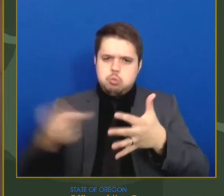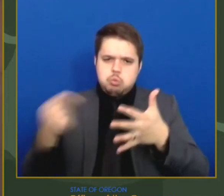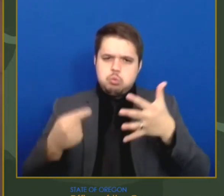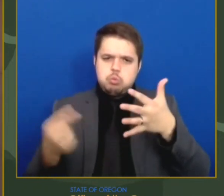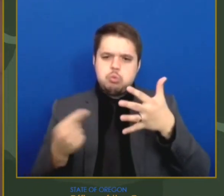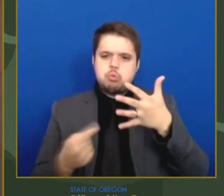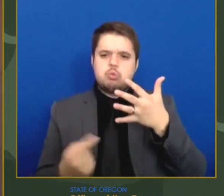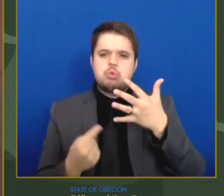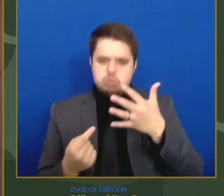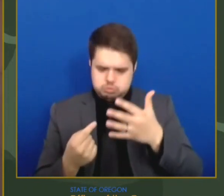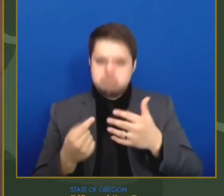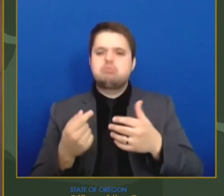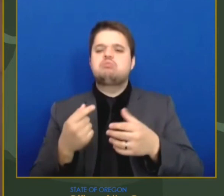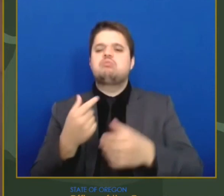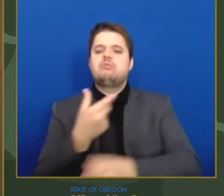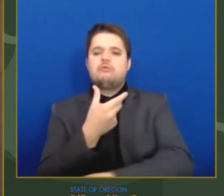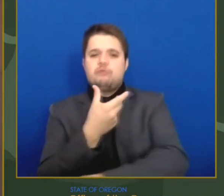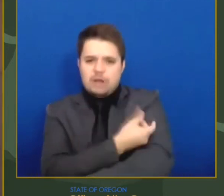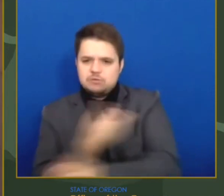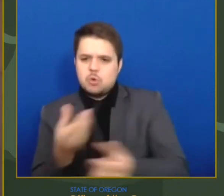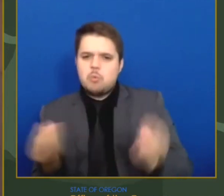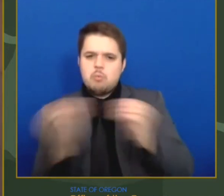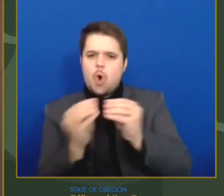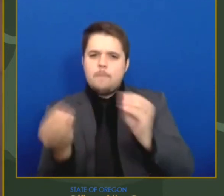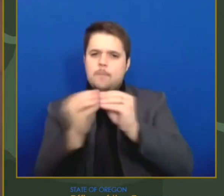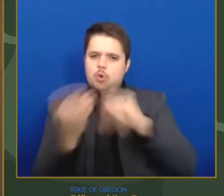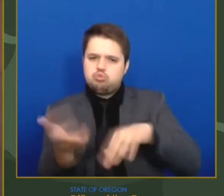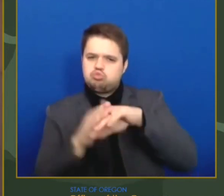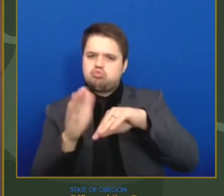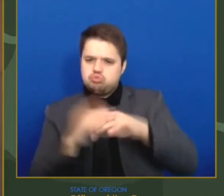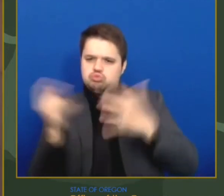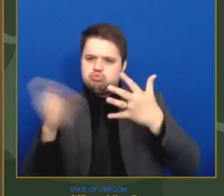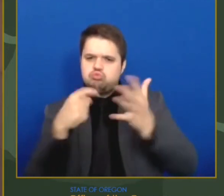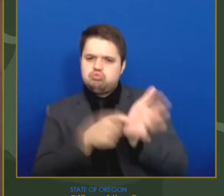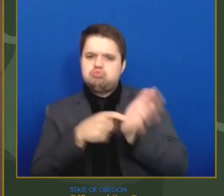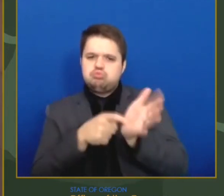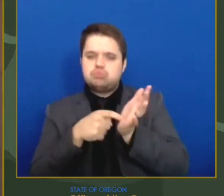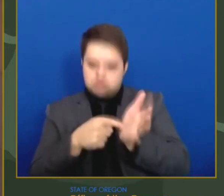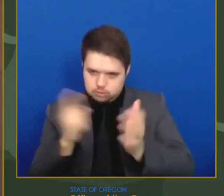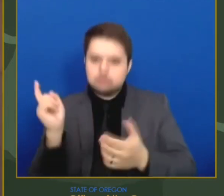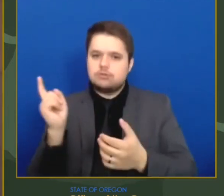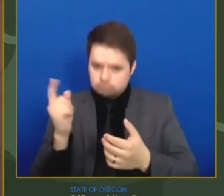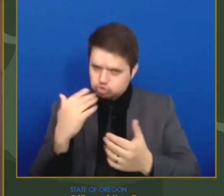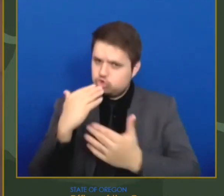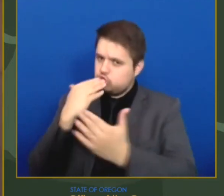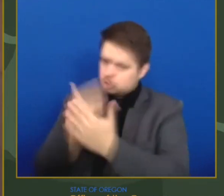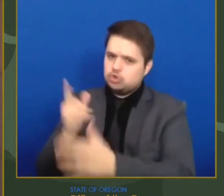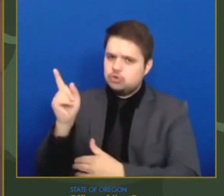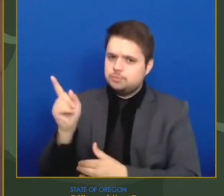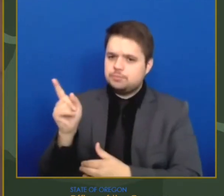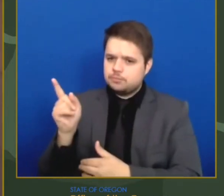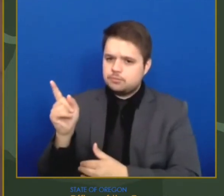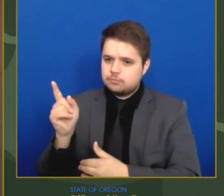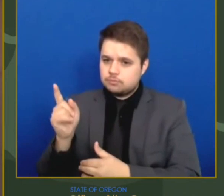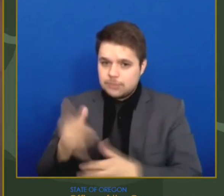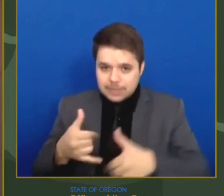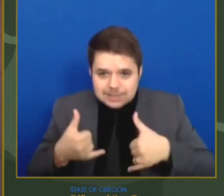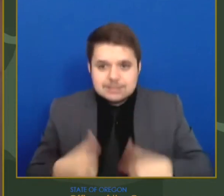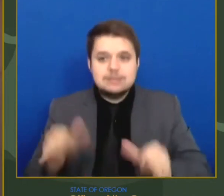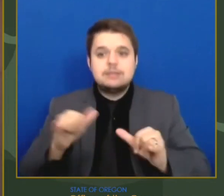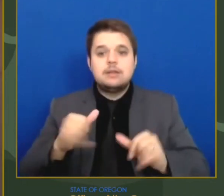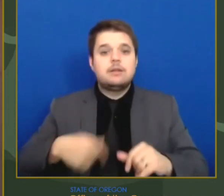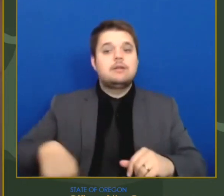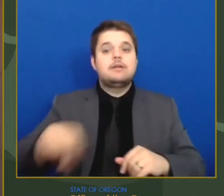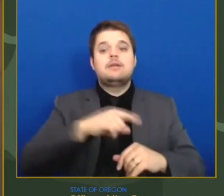enabling us to reach more of you more quickly, we are most definitely not out of the woods just